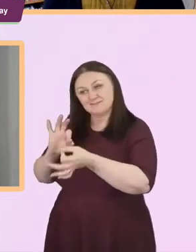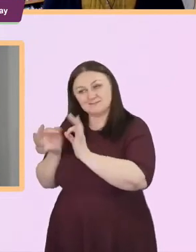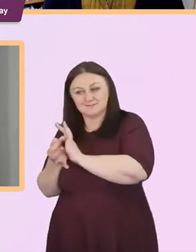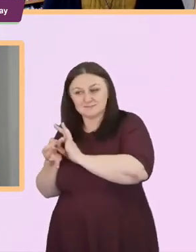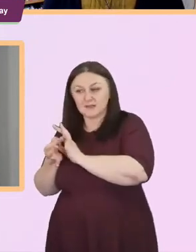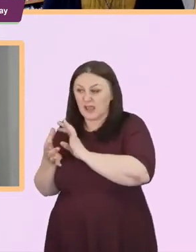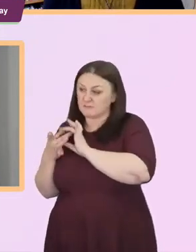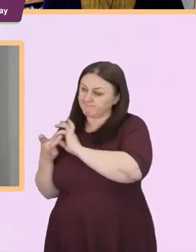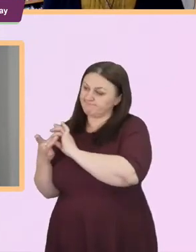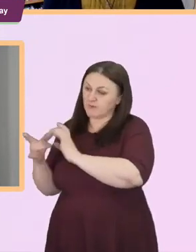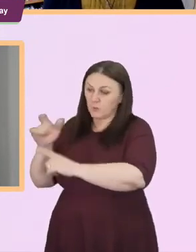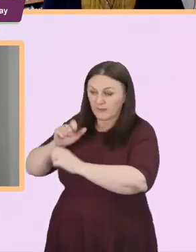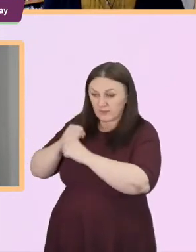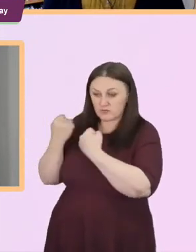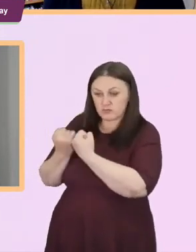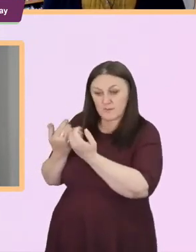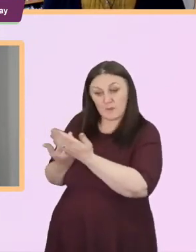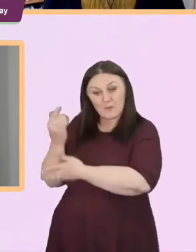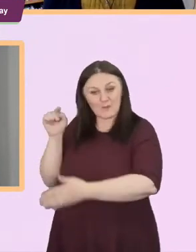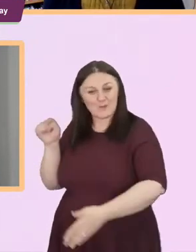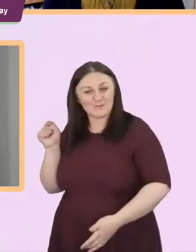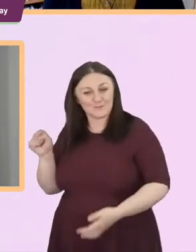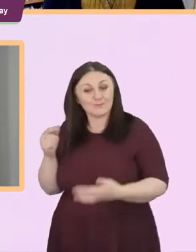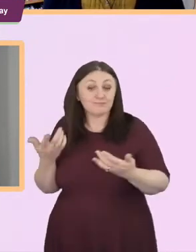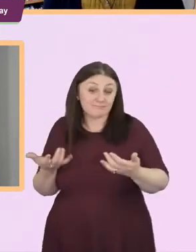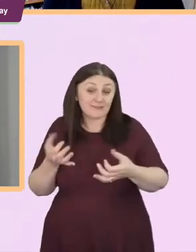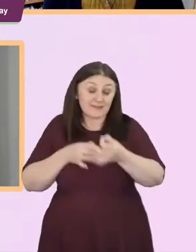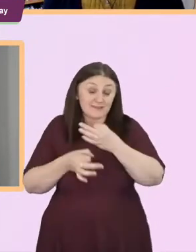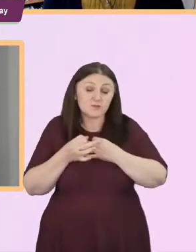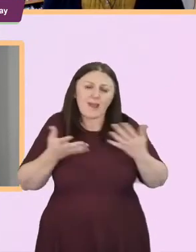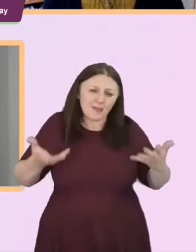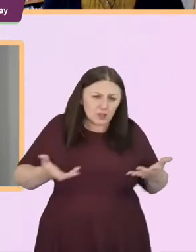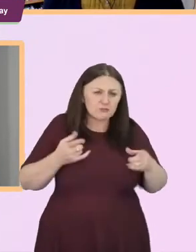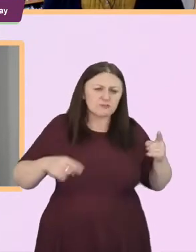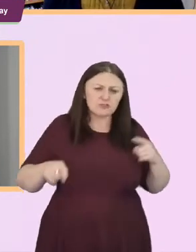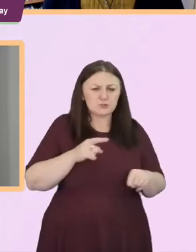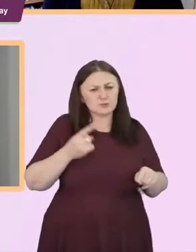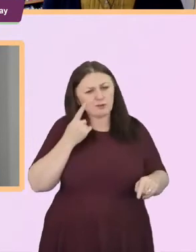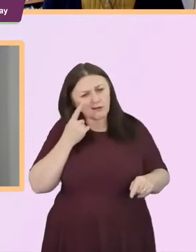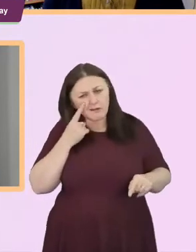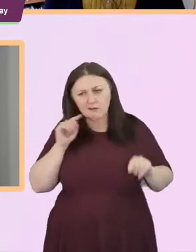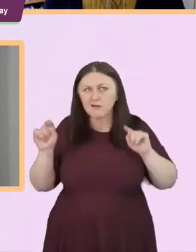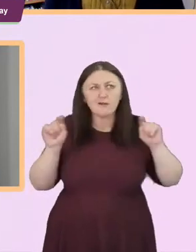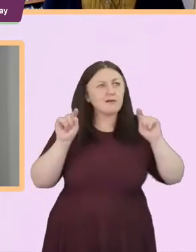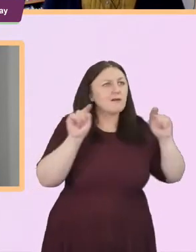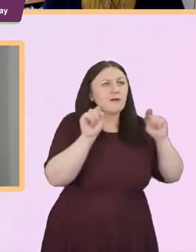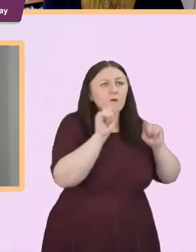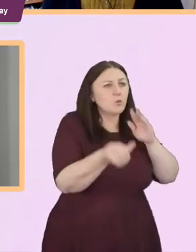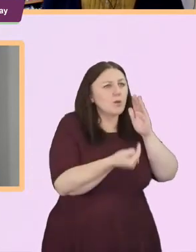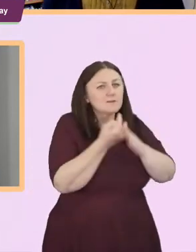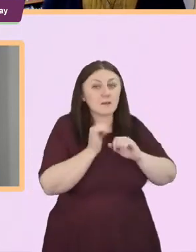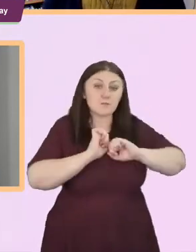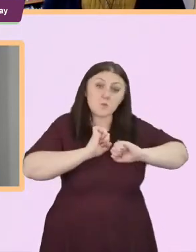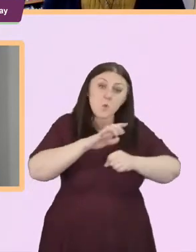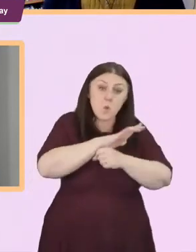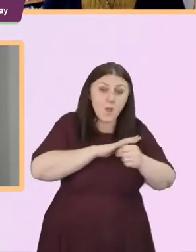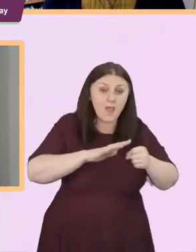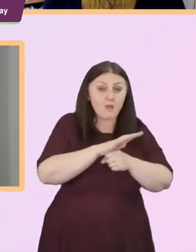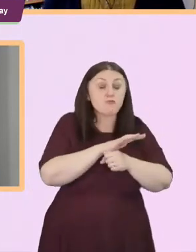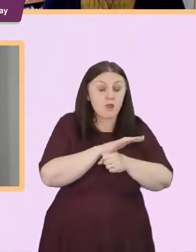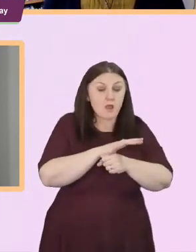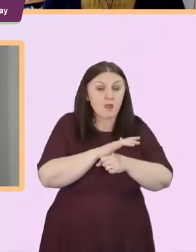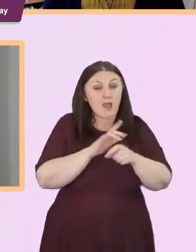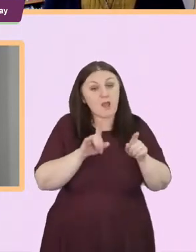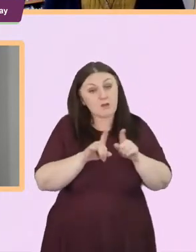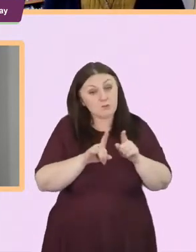group in groups online as well so I would just encourage you to to have a look and see what's going on in your local area and what